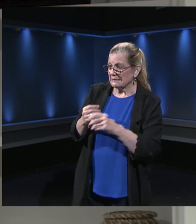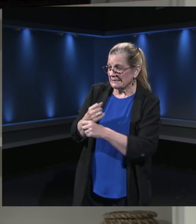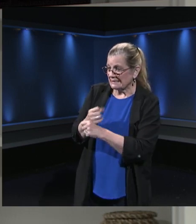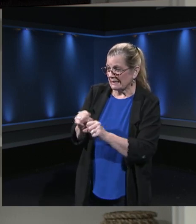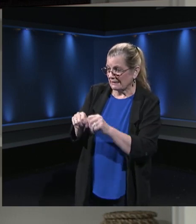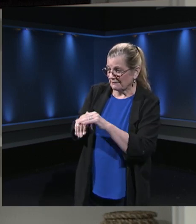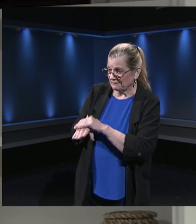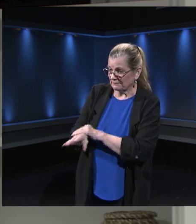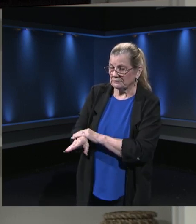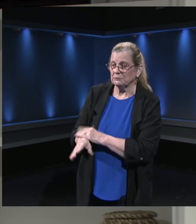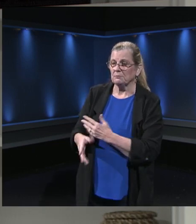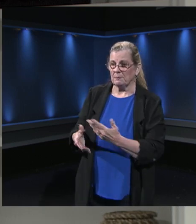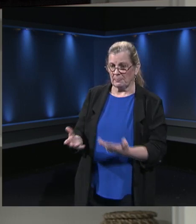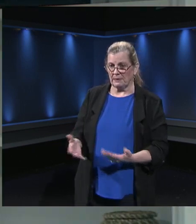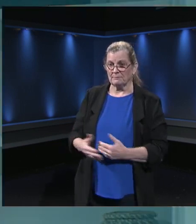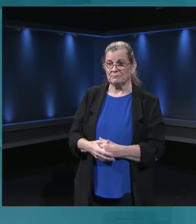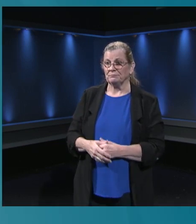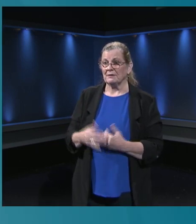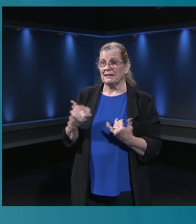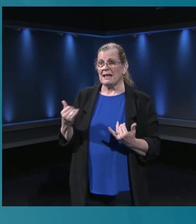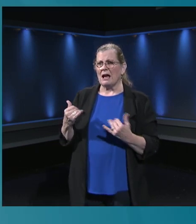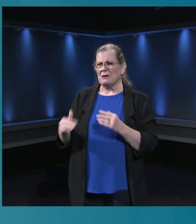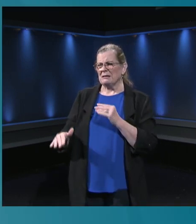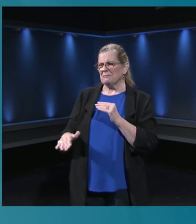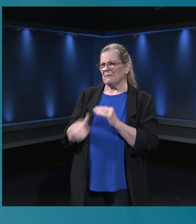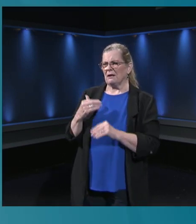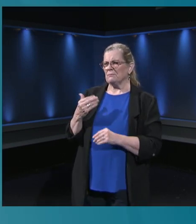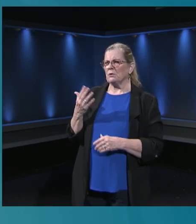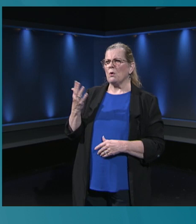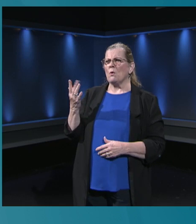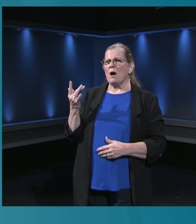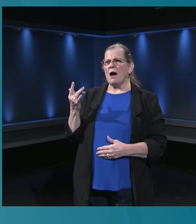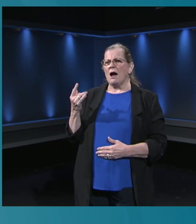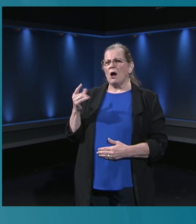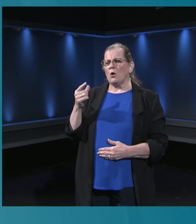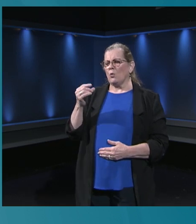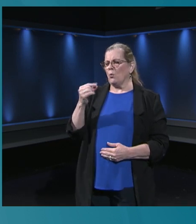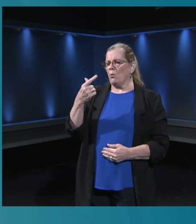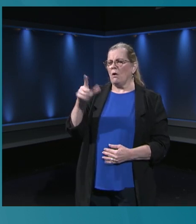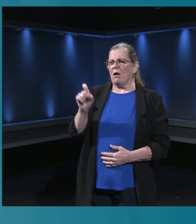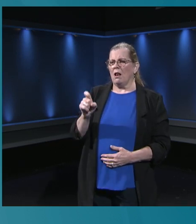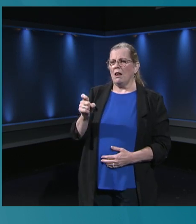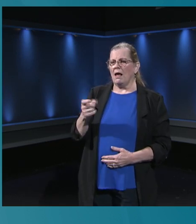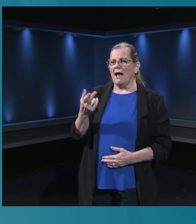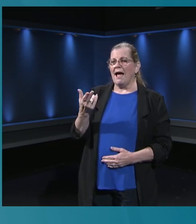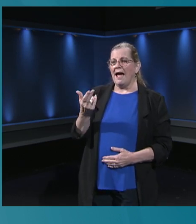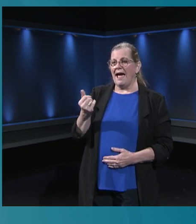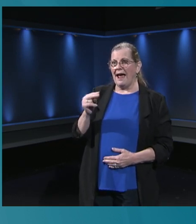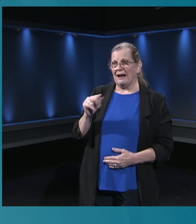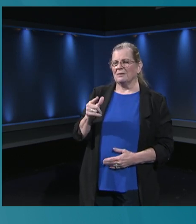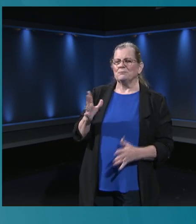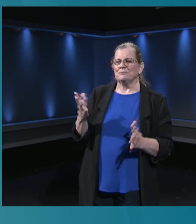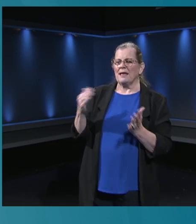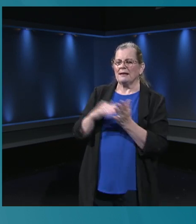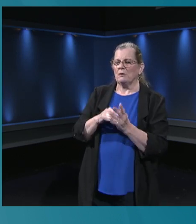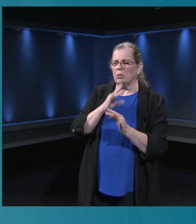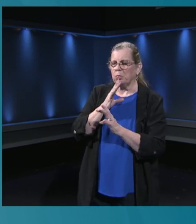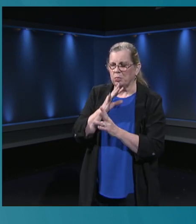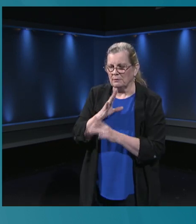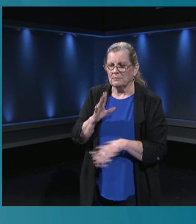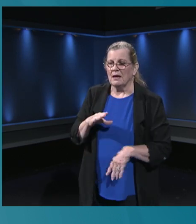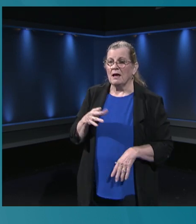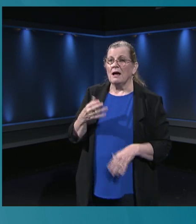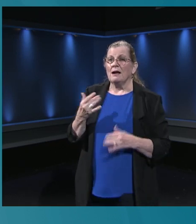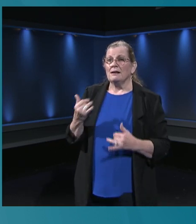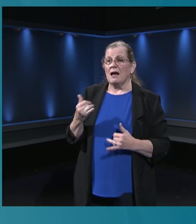Let's take an email. Let me try that again. Why is Google Hangouts